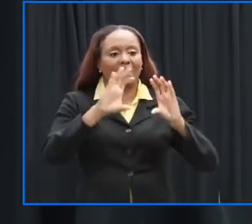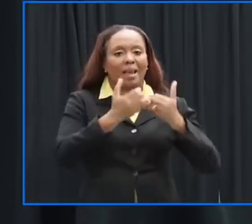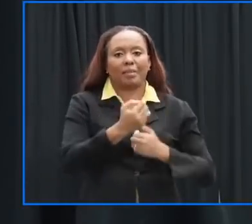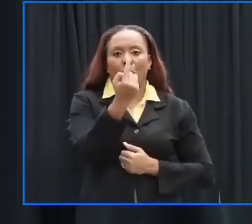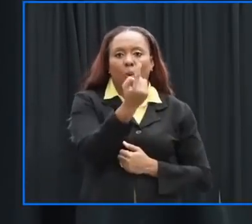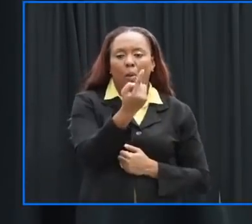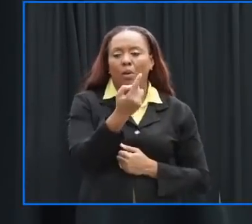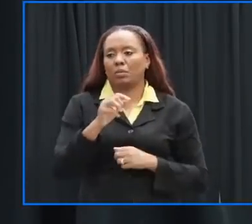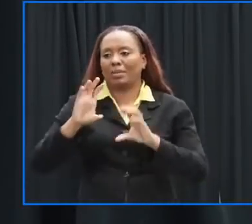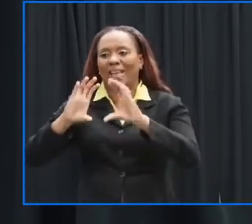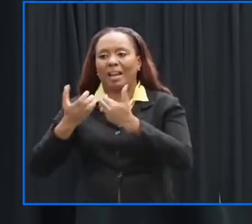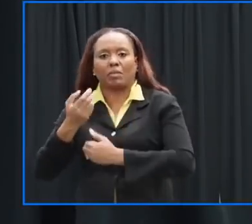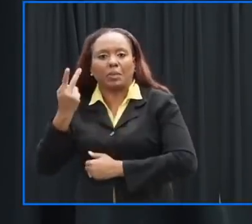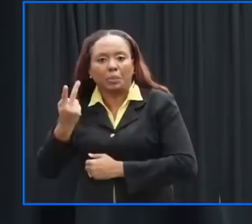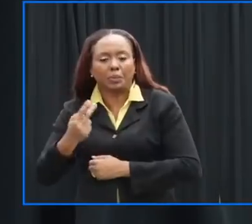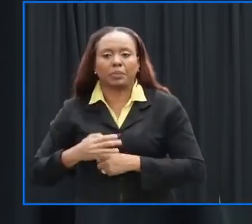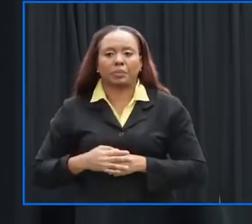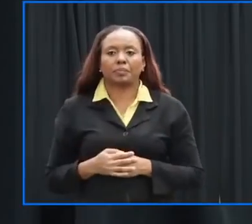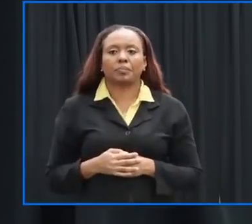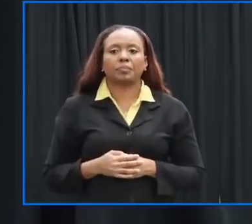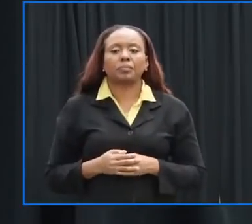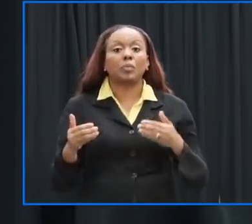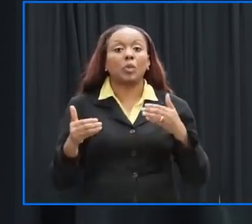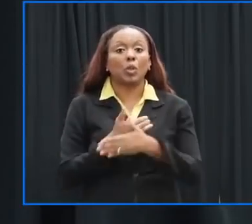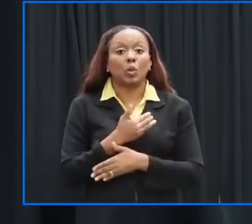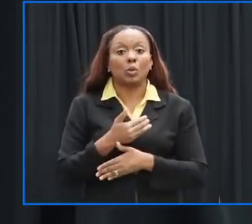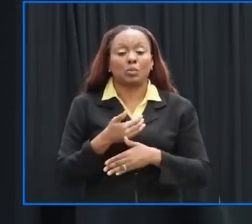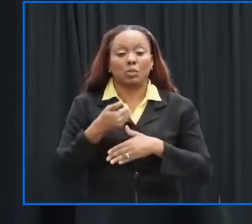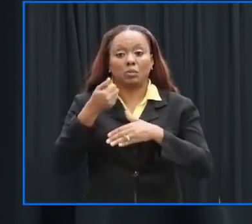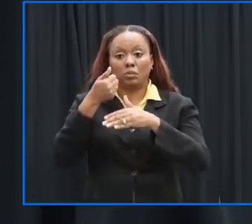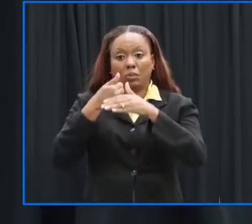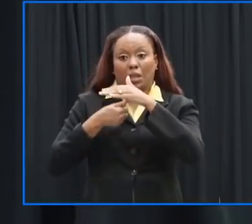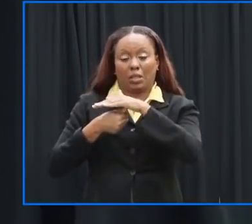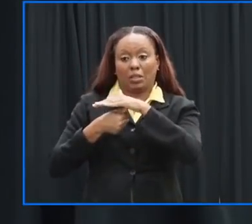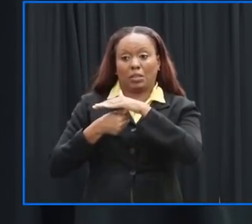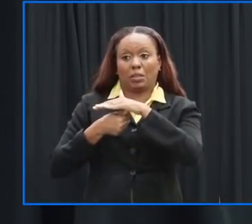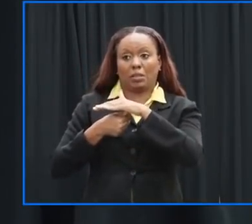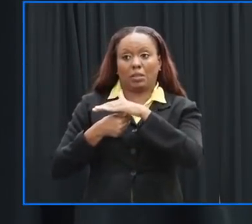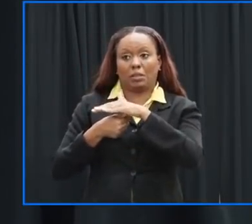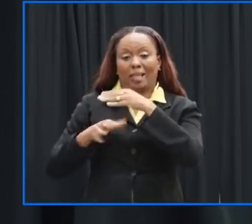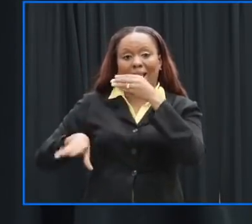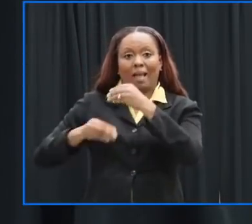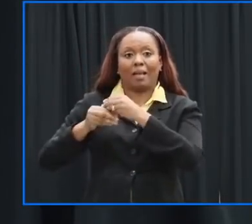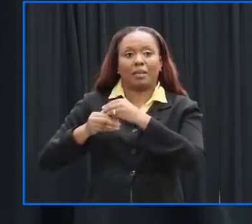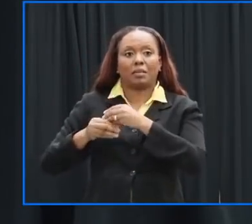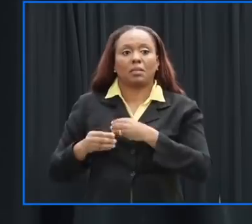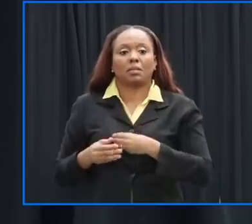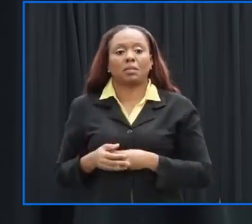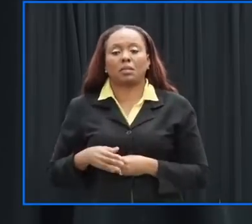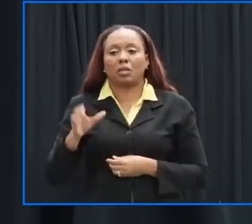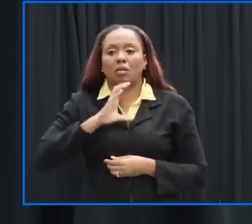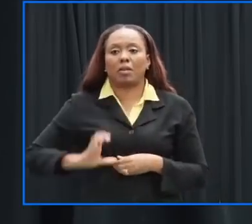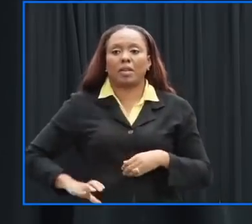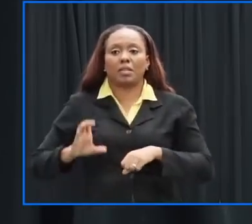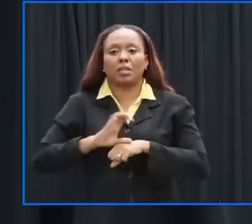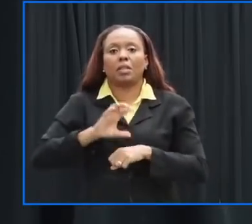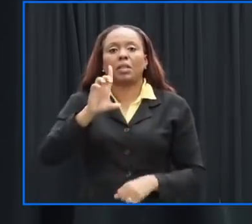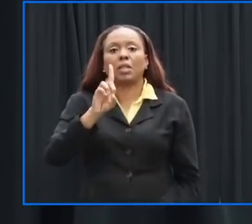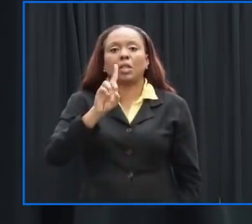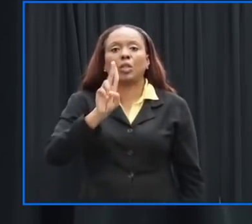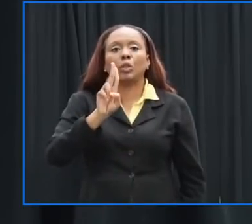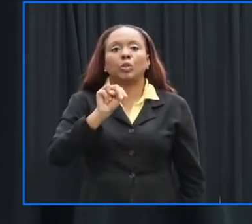one or two shelters okay so the new shelters that would have been added since last year we have in christ church